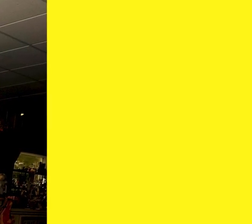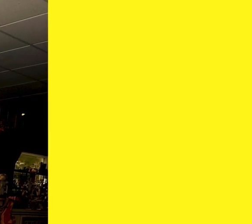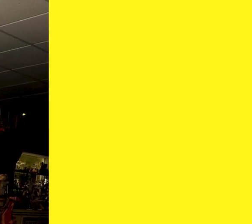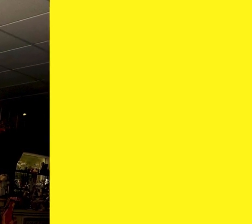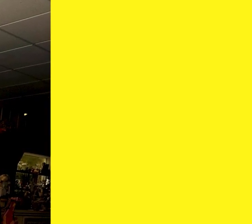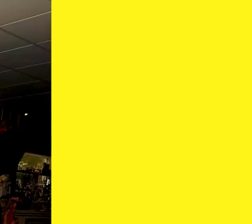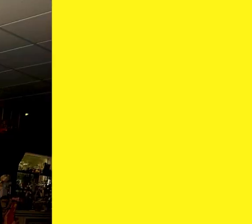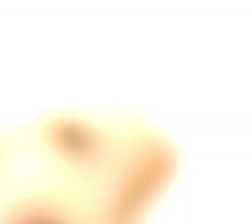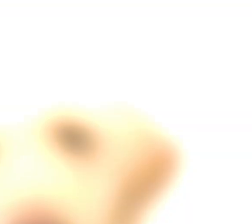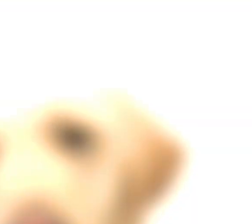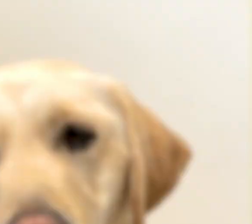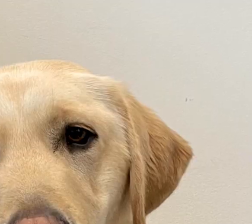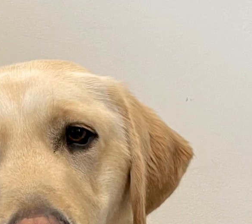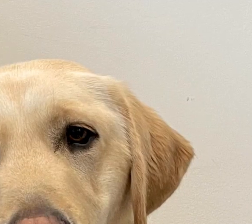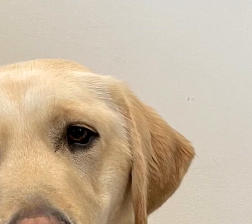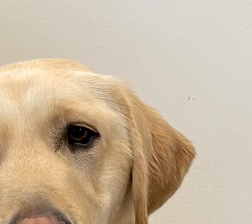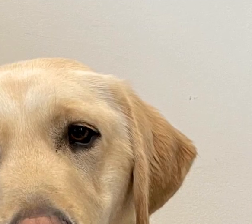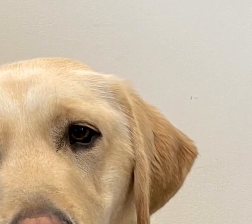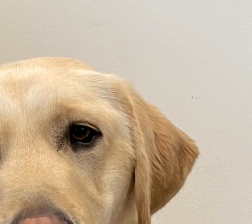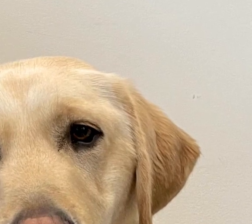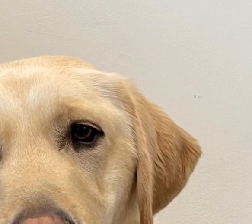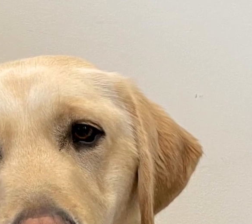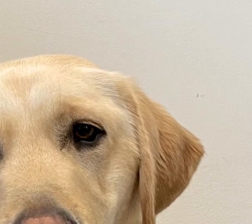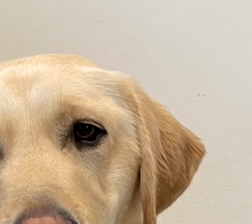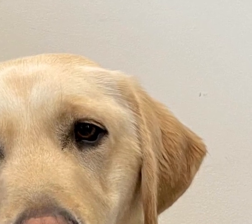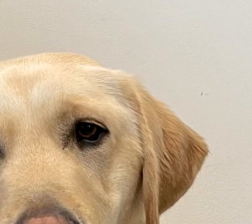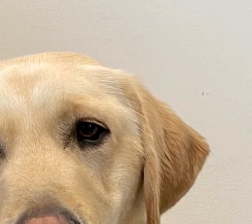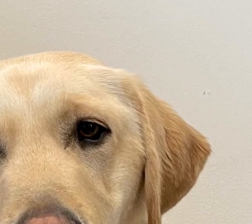The guide dogs sit happily with their partners.